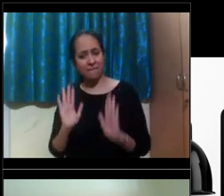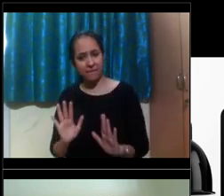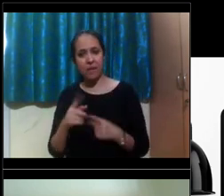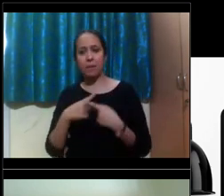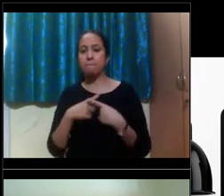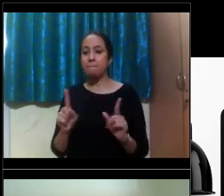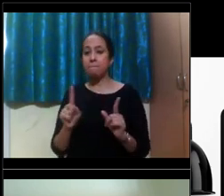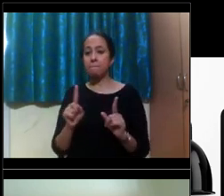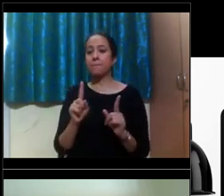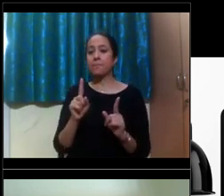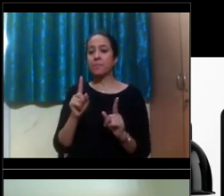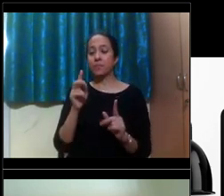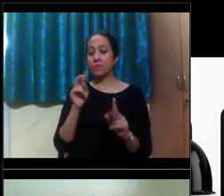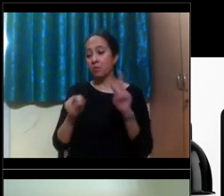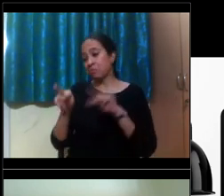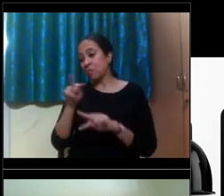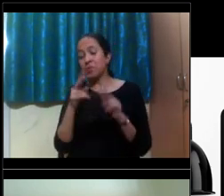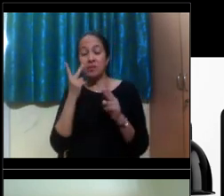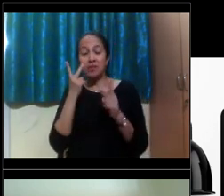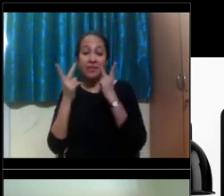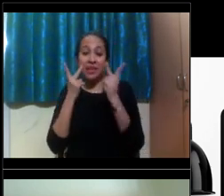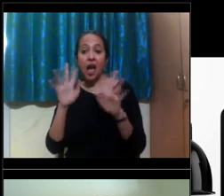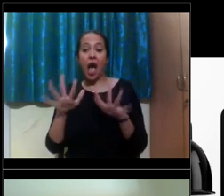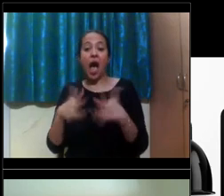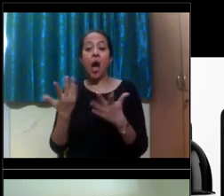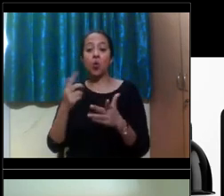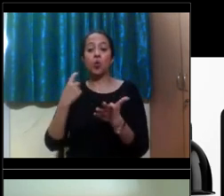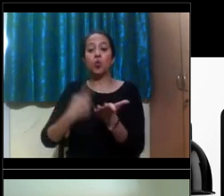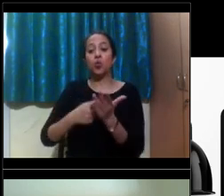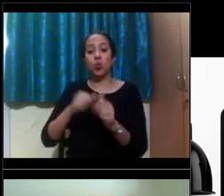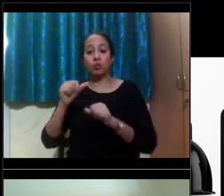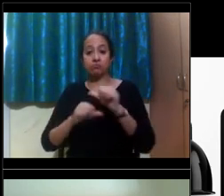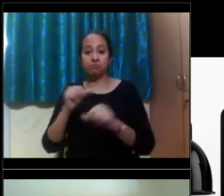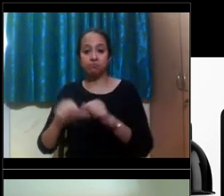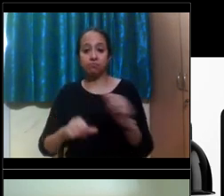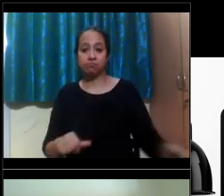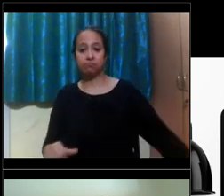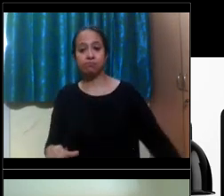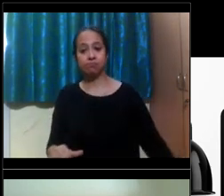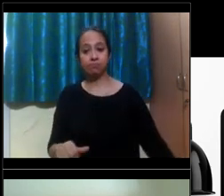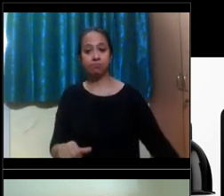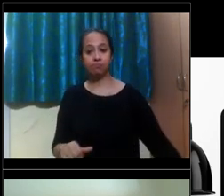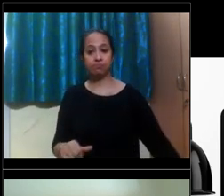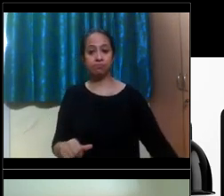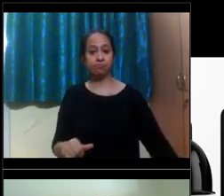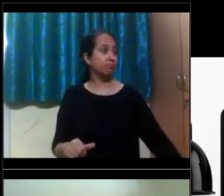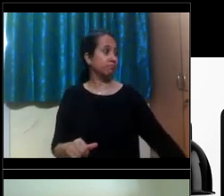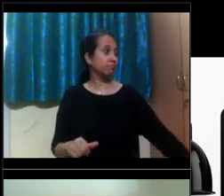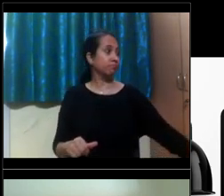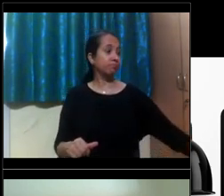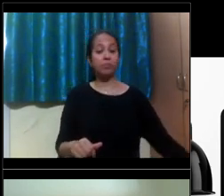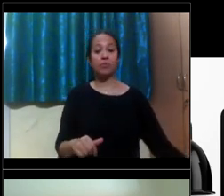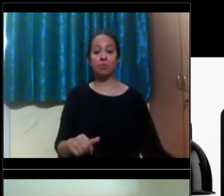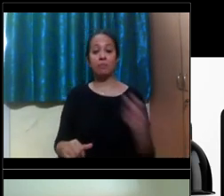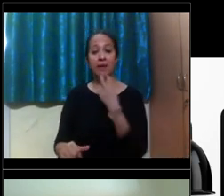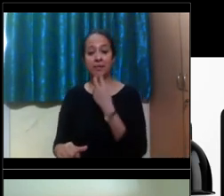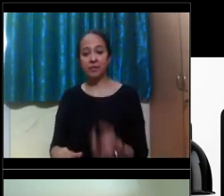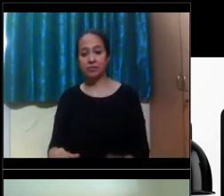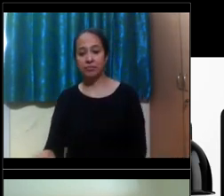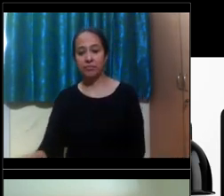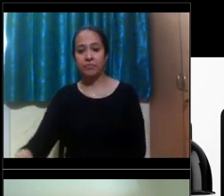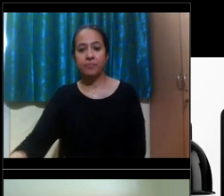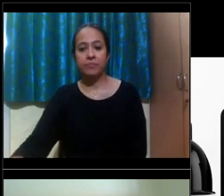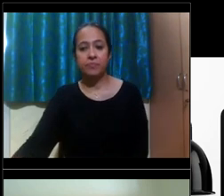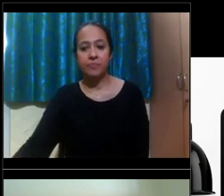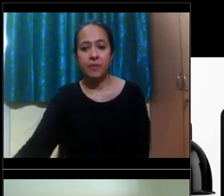who have that requirement too. And so, yeah, I, I would check on with those visa requirements, but it has been done with under that notation.